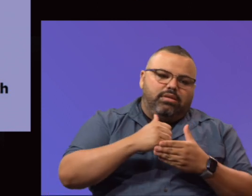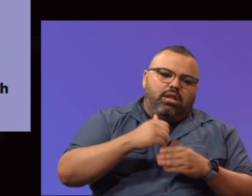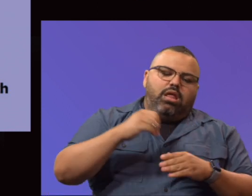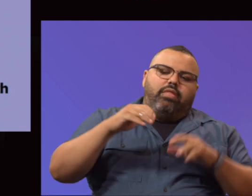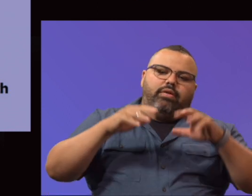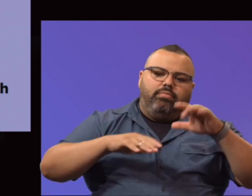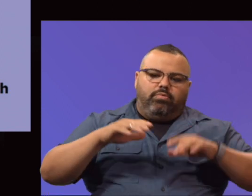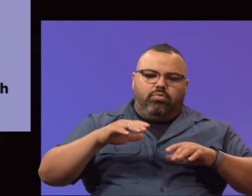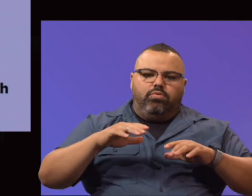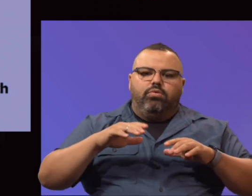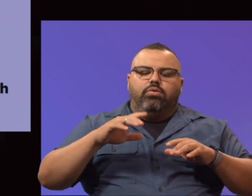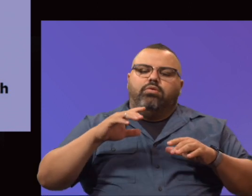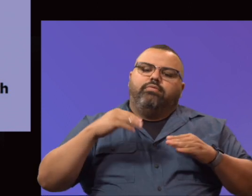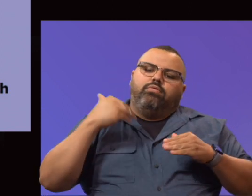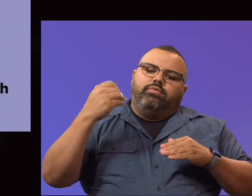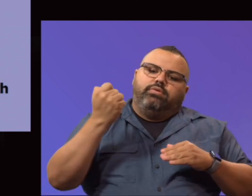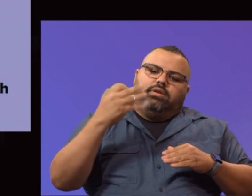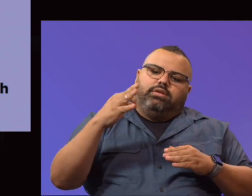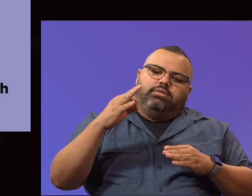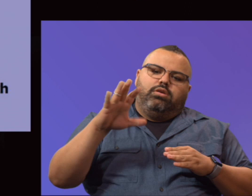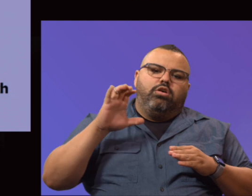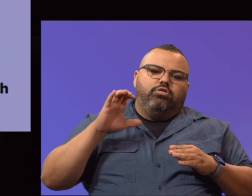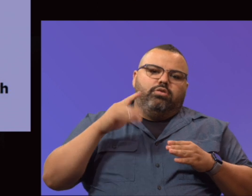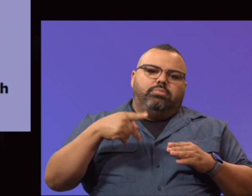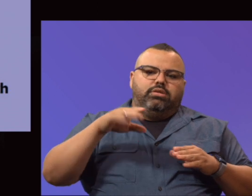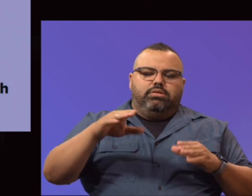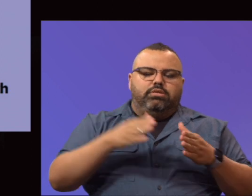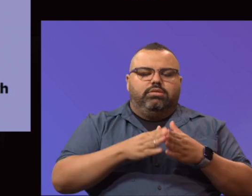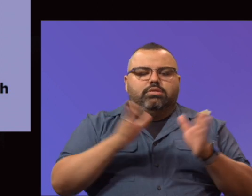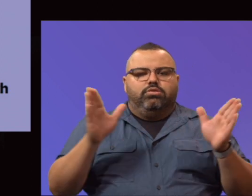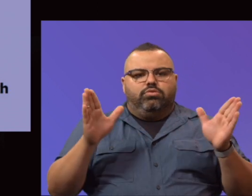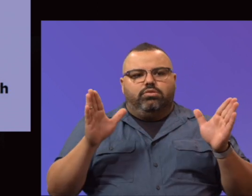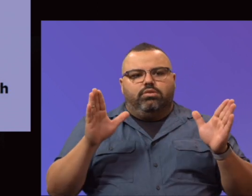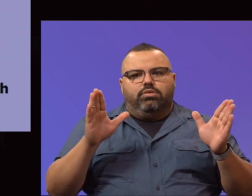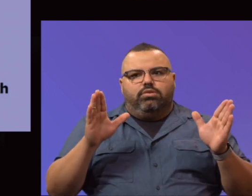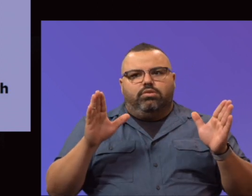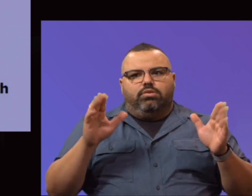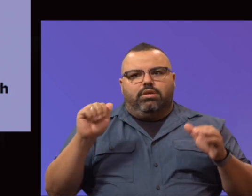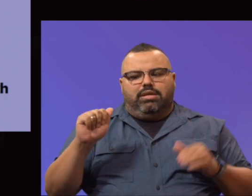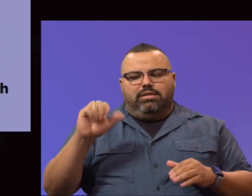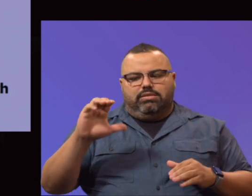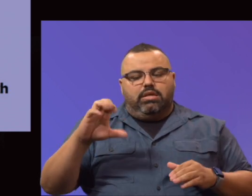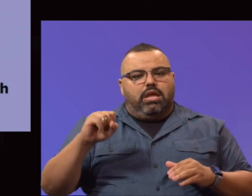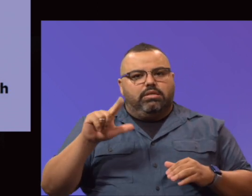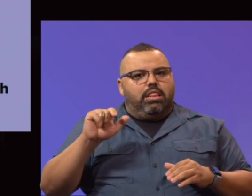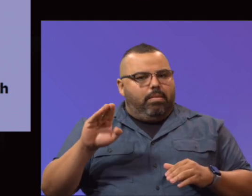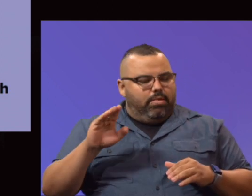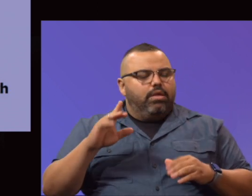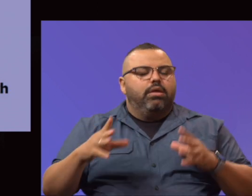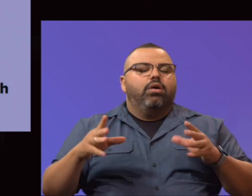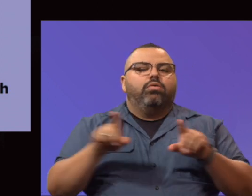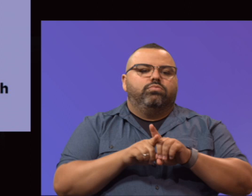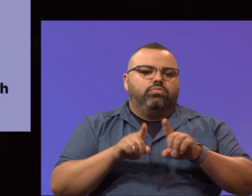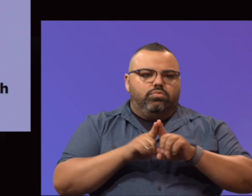1900 PCs at the district-wide ACS labs. In addition, they imaged and set up